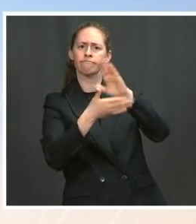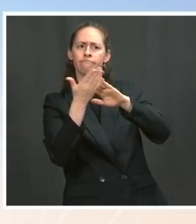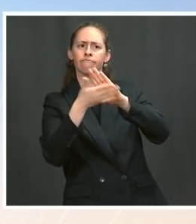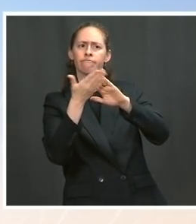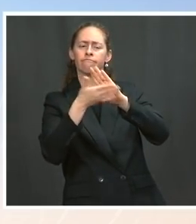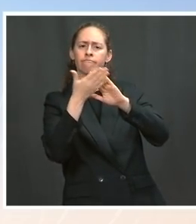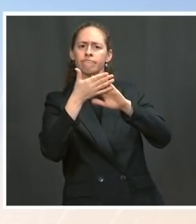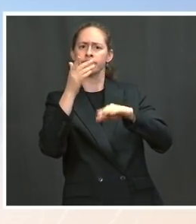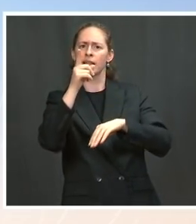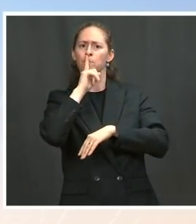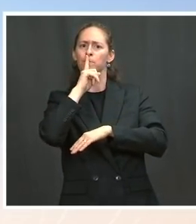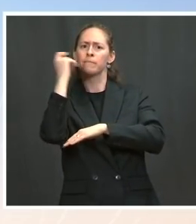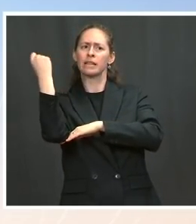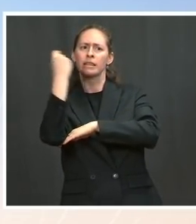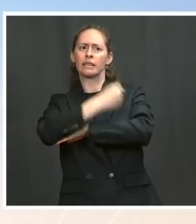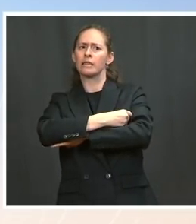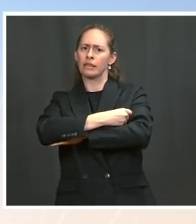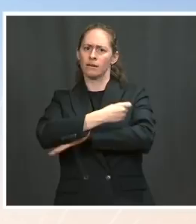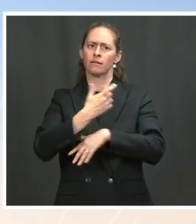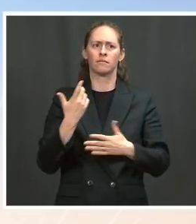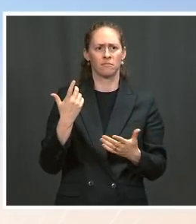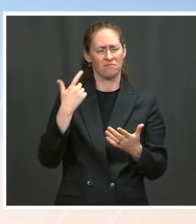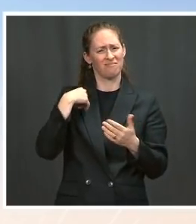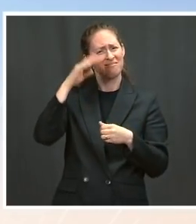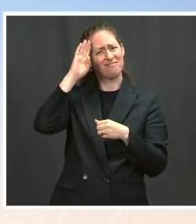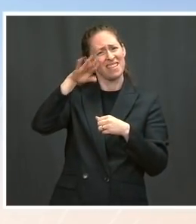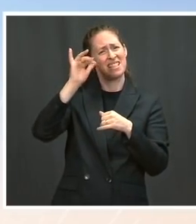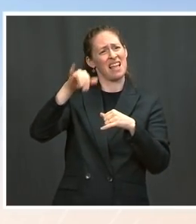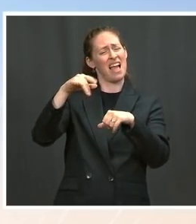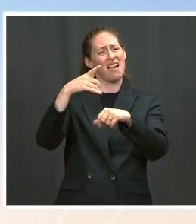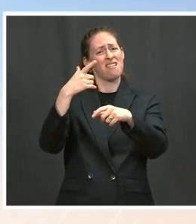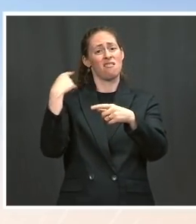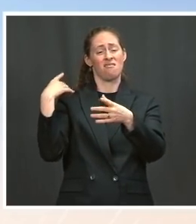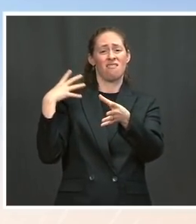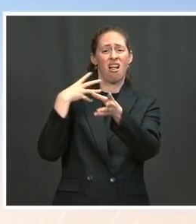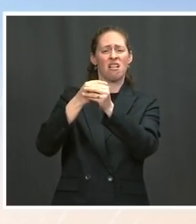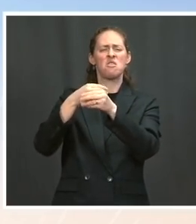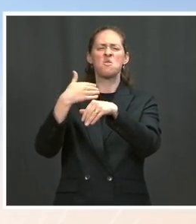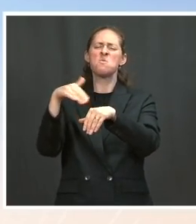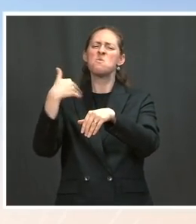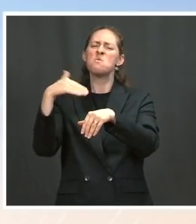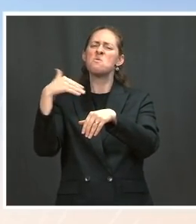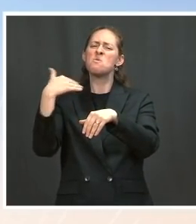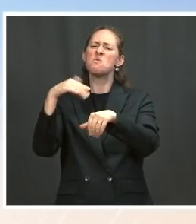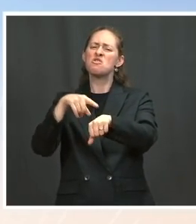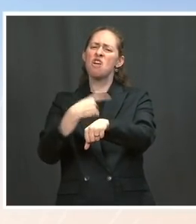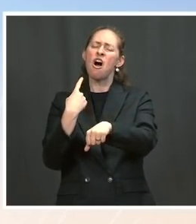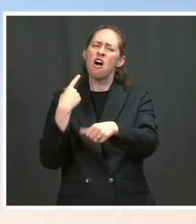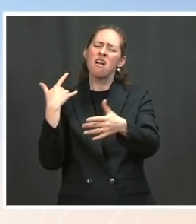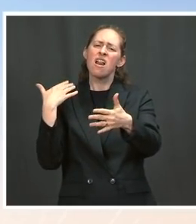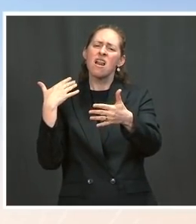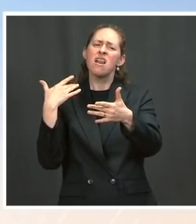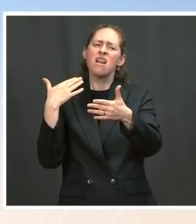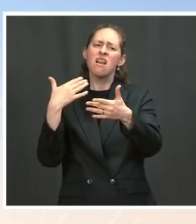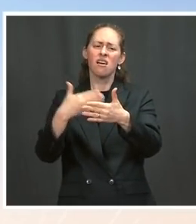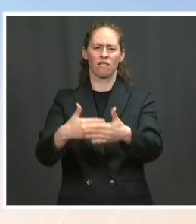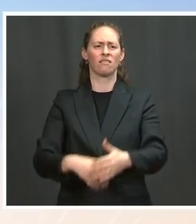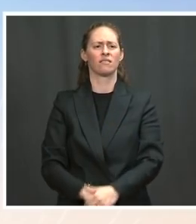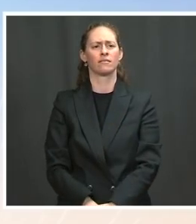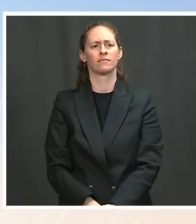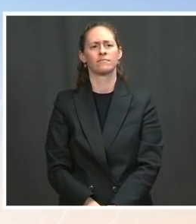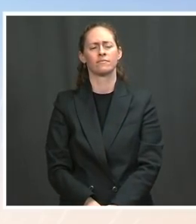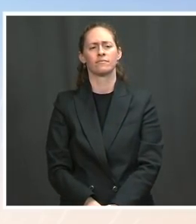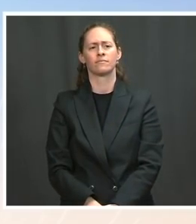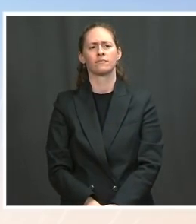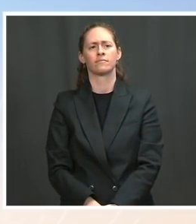long road back to recovery. That's why the legislation provided lasting support rather than